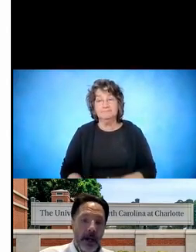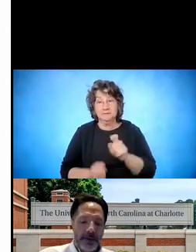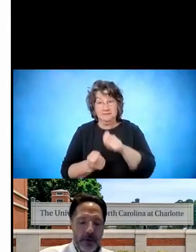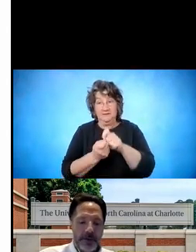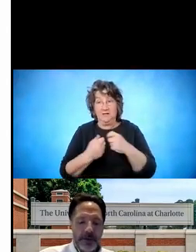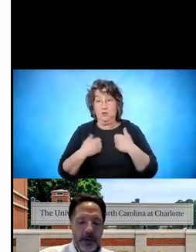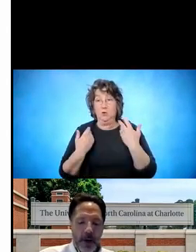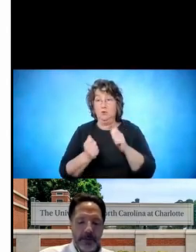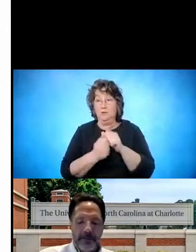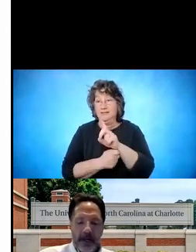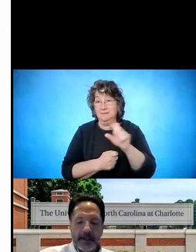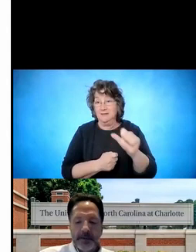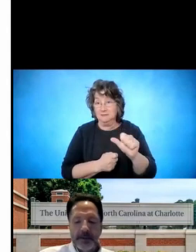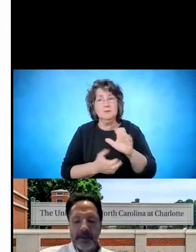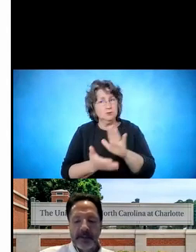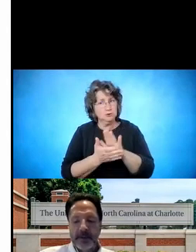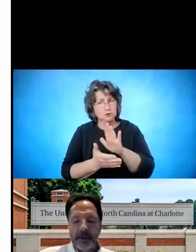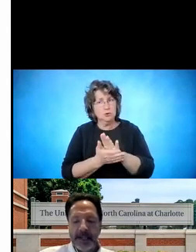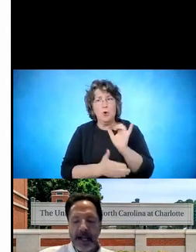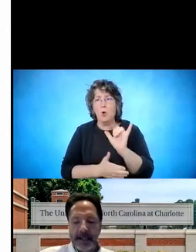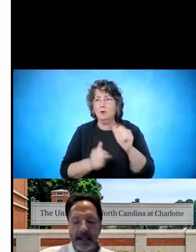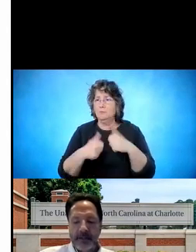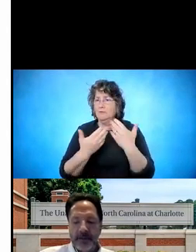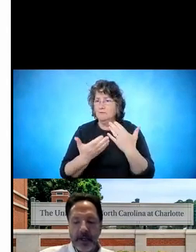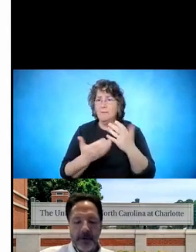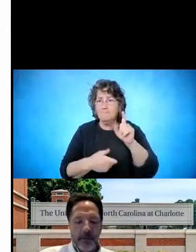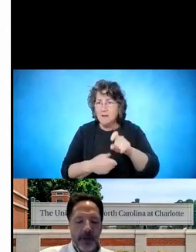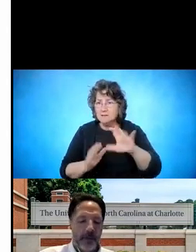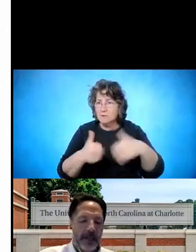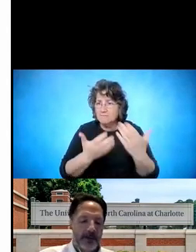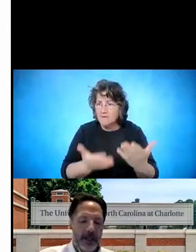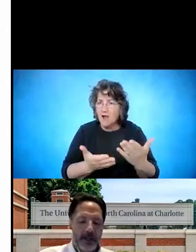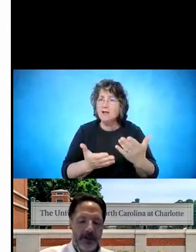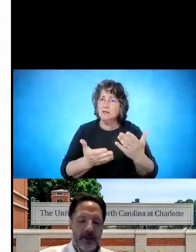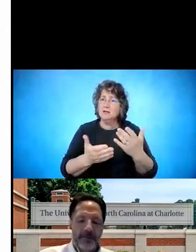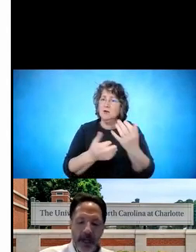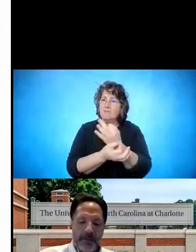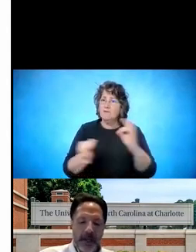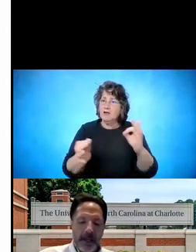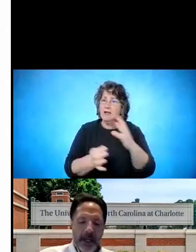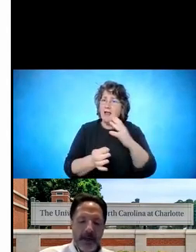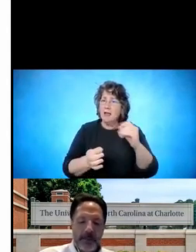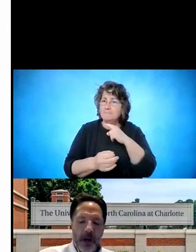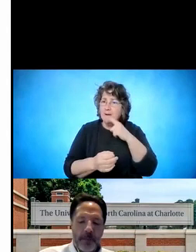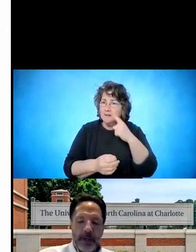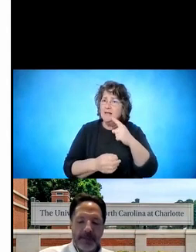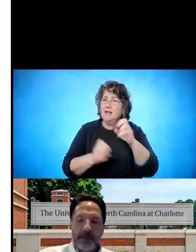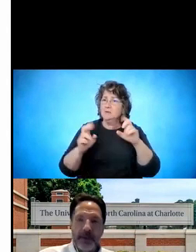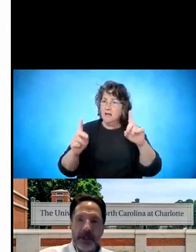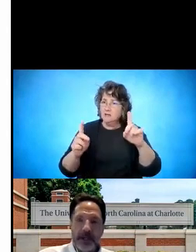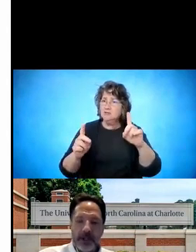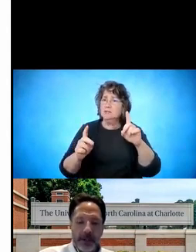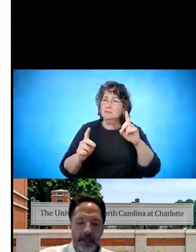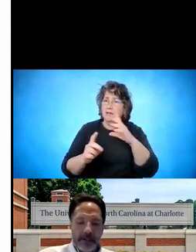And all schools are required to provide students with disabilities access to free appropriate public education or FAPE, and if appropriate,